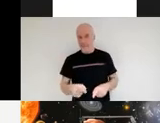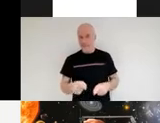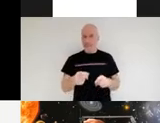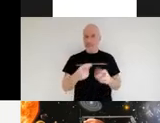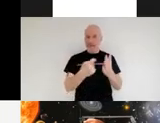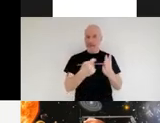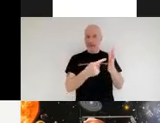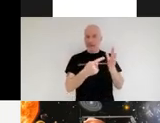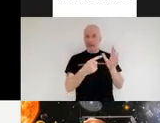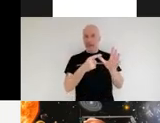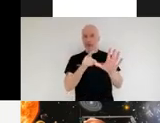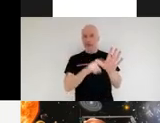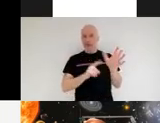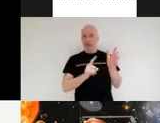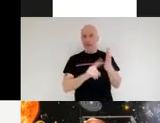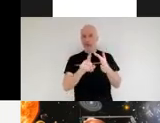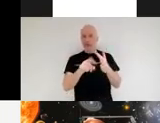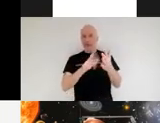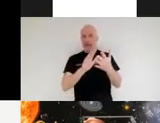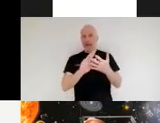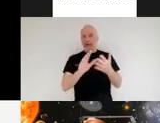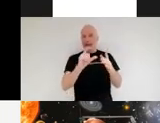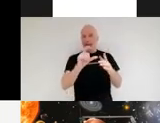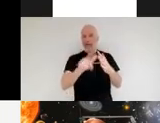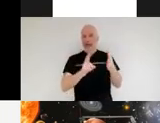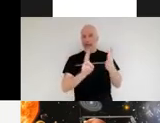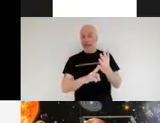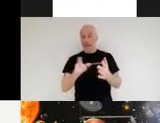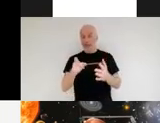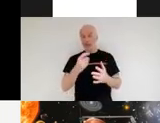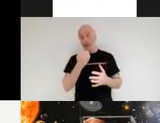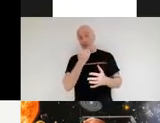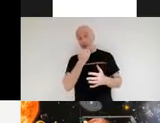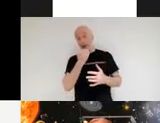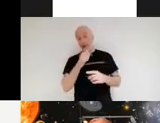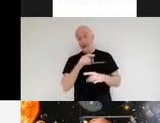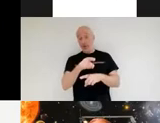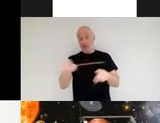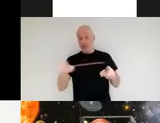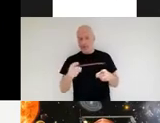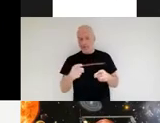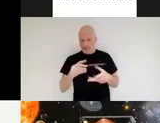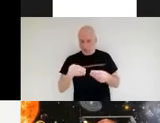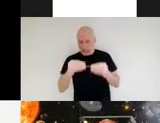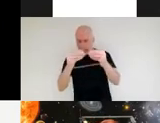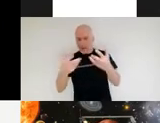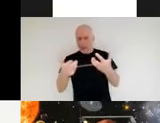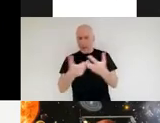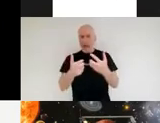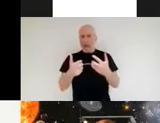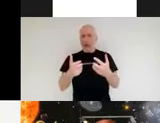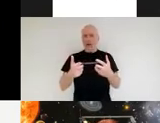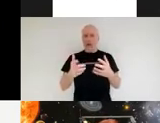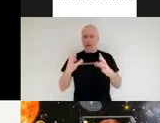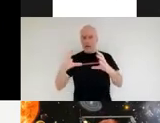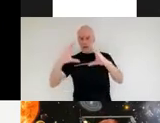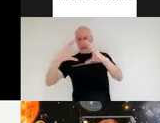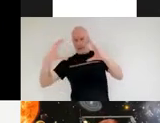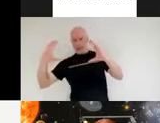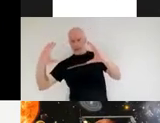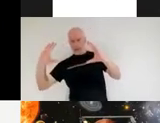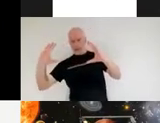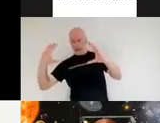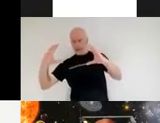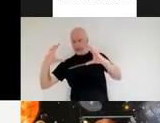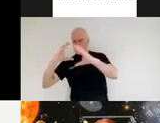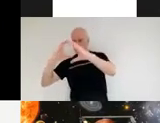guys do that but there's a useful mathematical formula that allows us to work out how big a telescope needs to be to